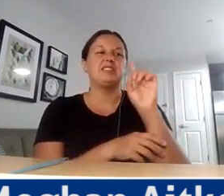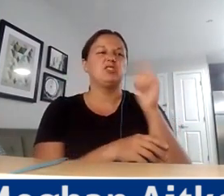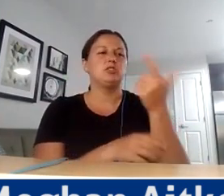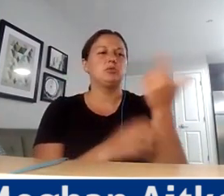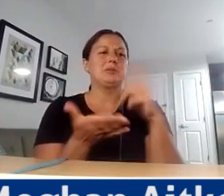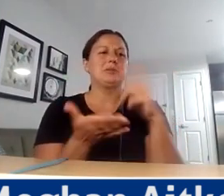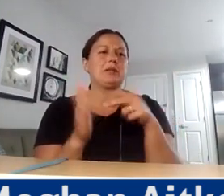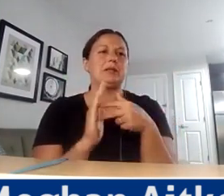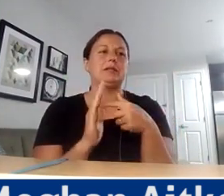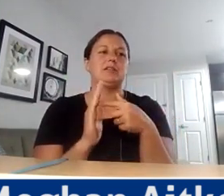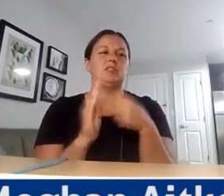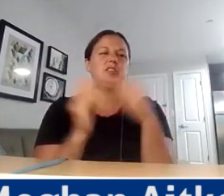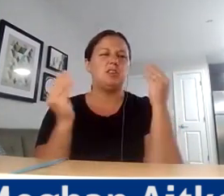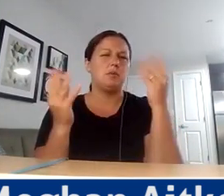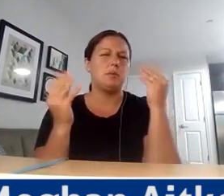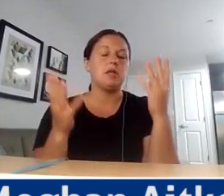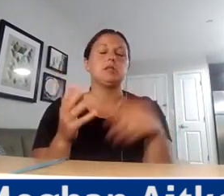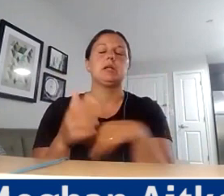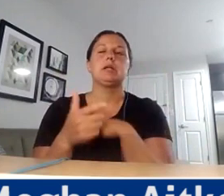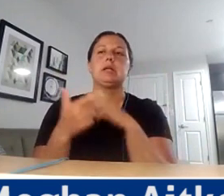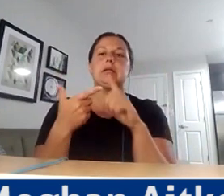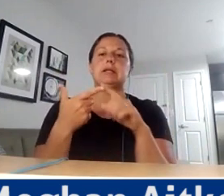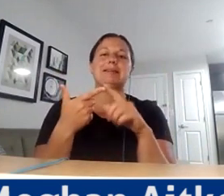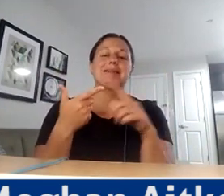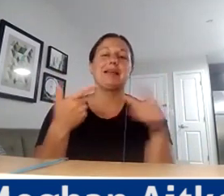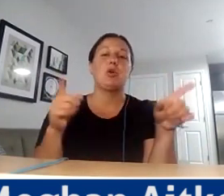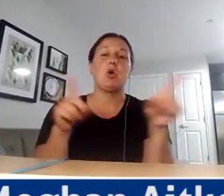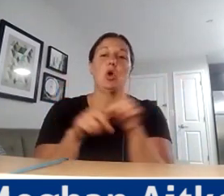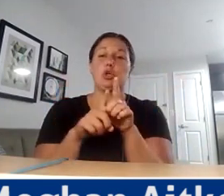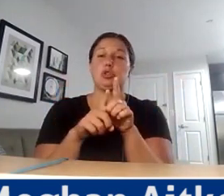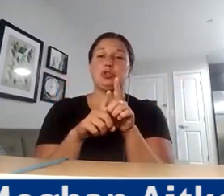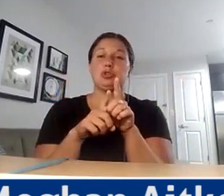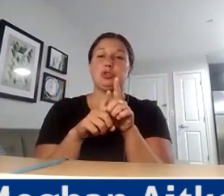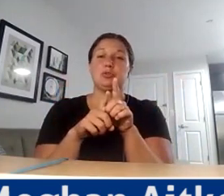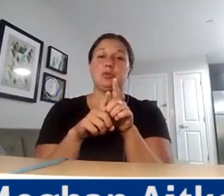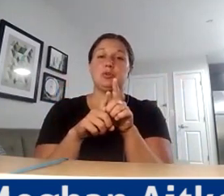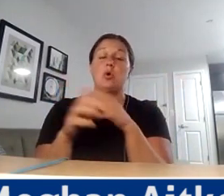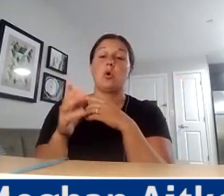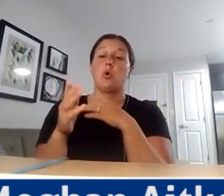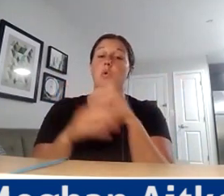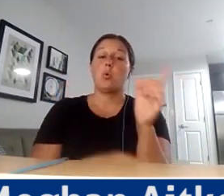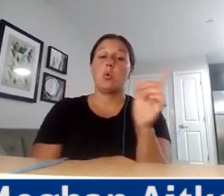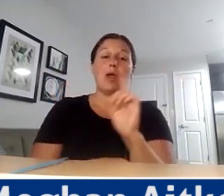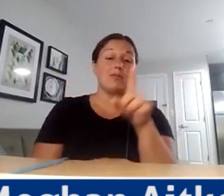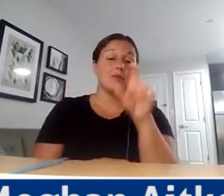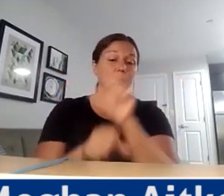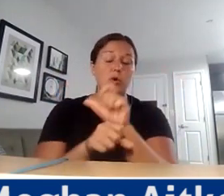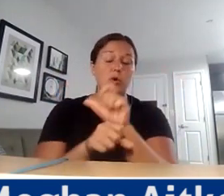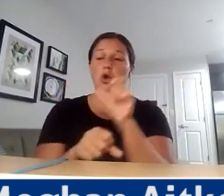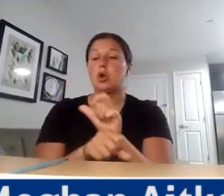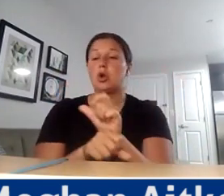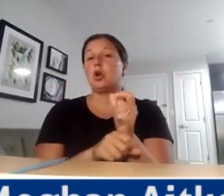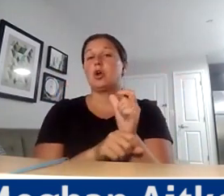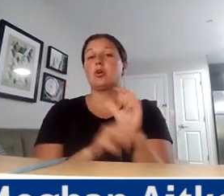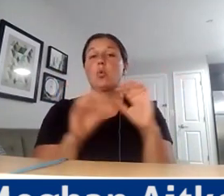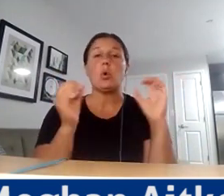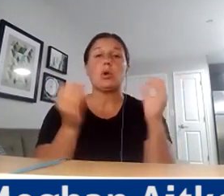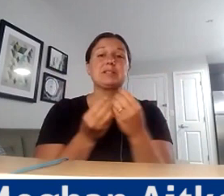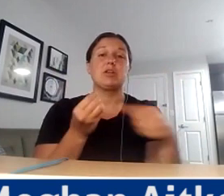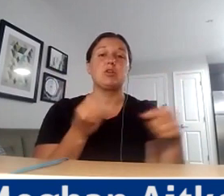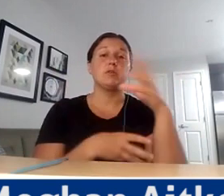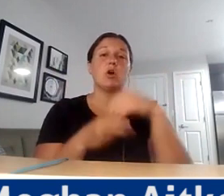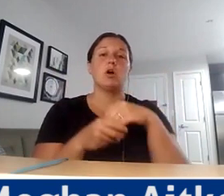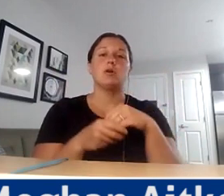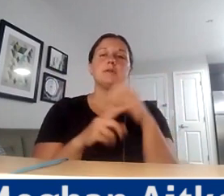But also, just within kind of, you know, the organization you work for, your employer, kind of ask yourself how the SDGs can make an